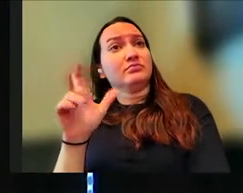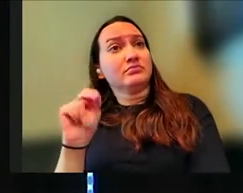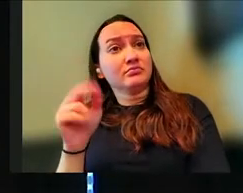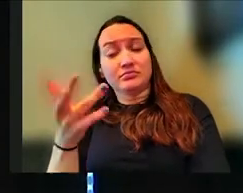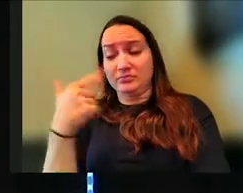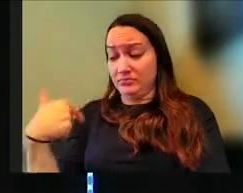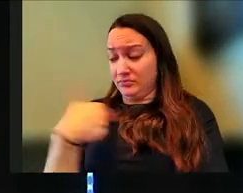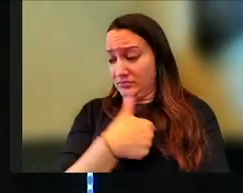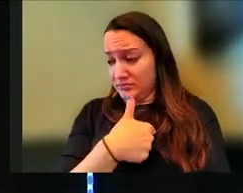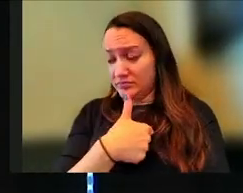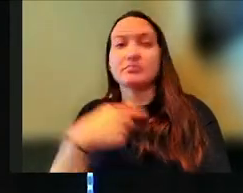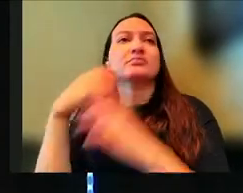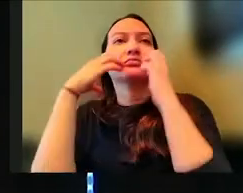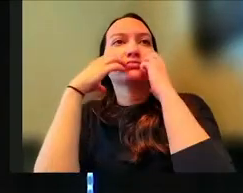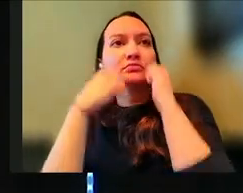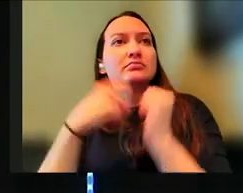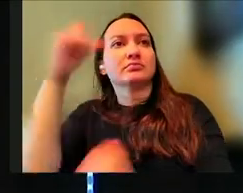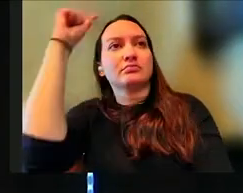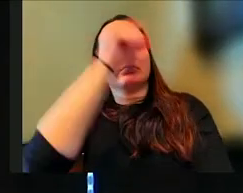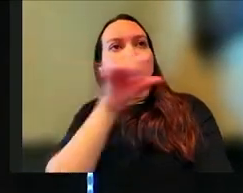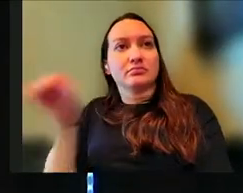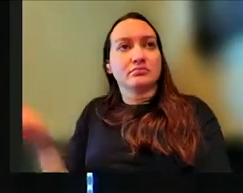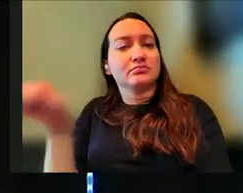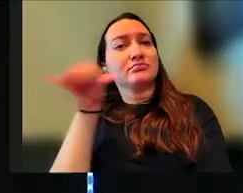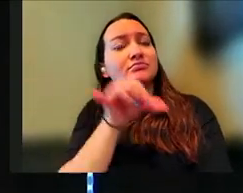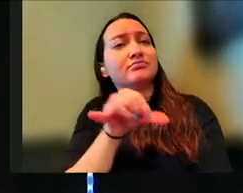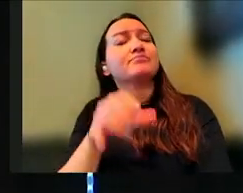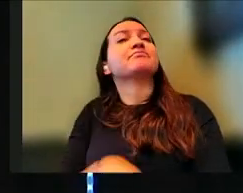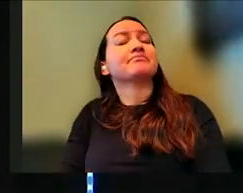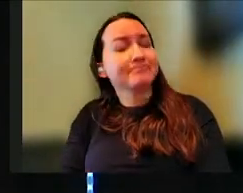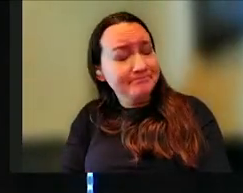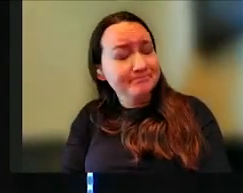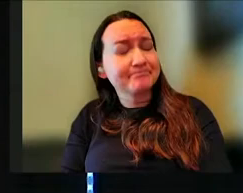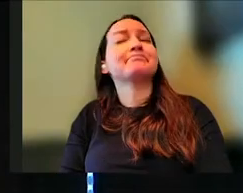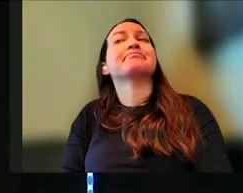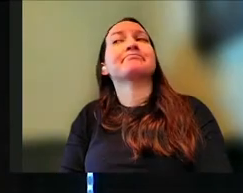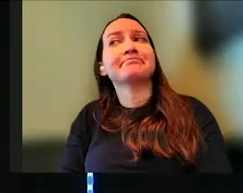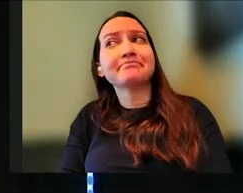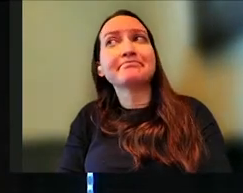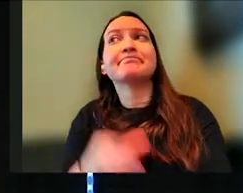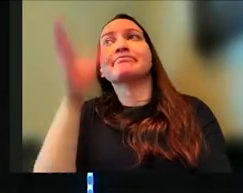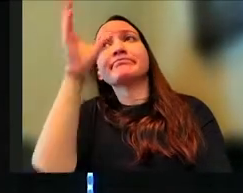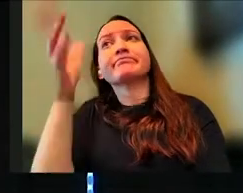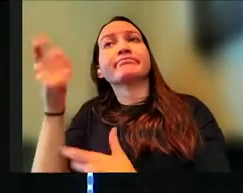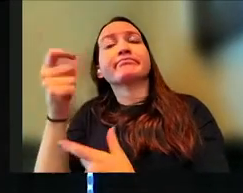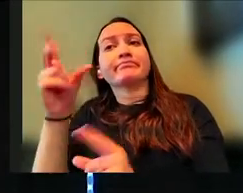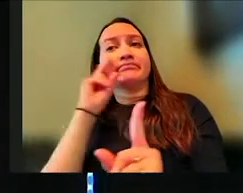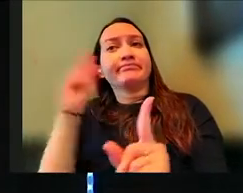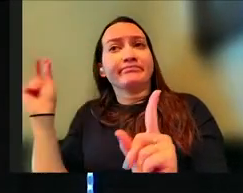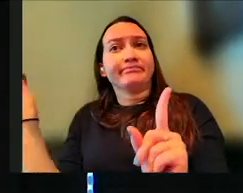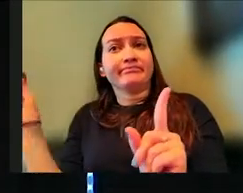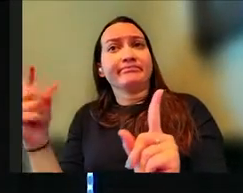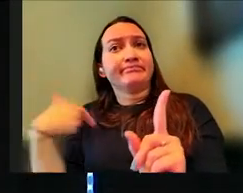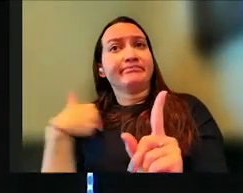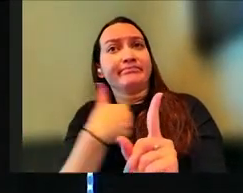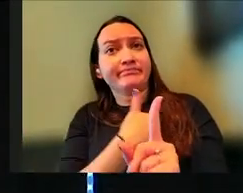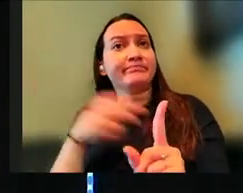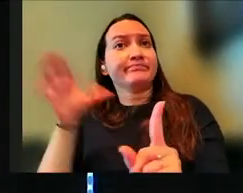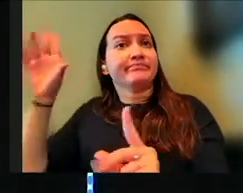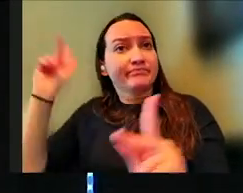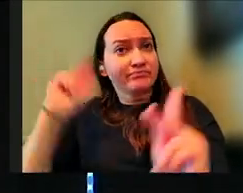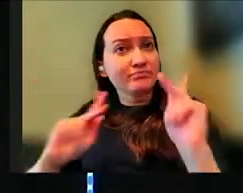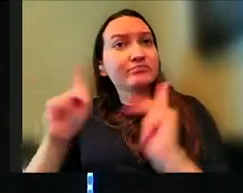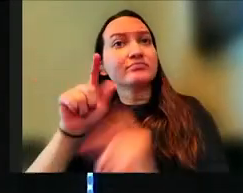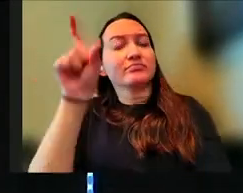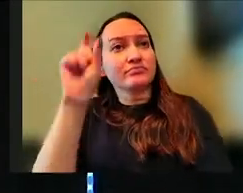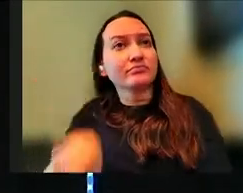to value wisdom the same way. God wants us to see that we, as his people, need